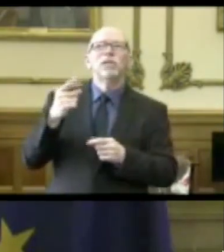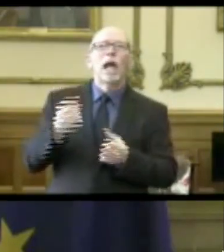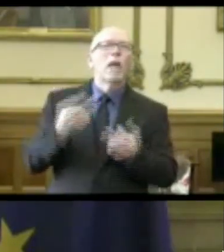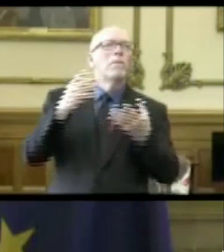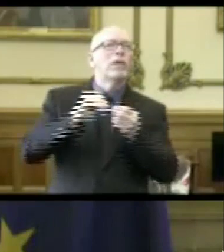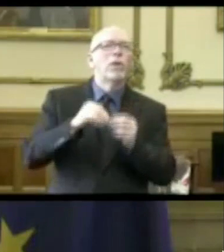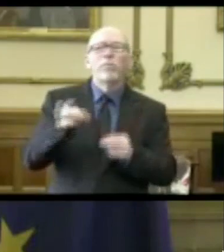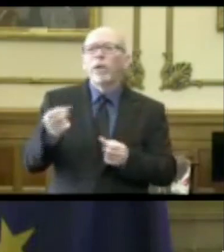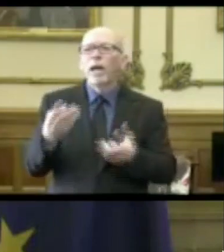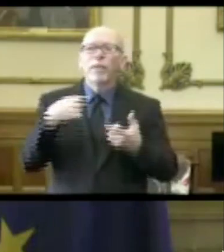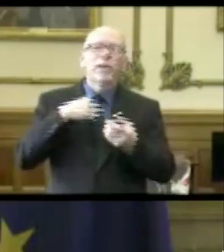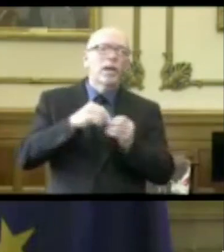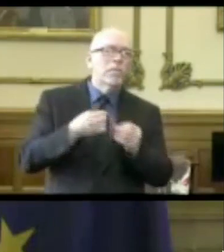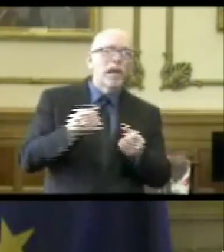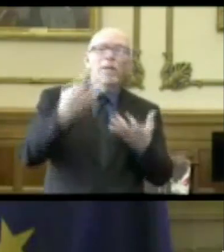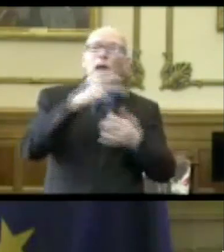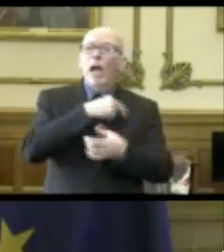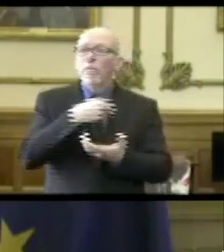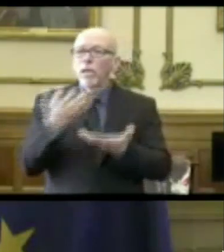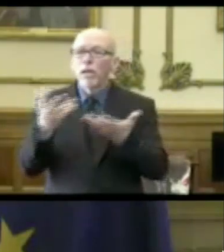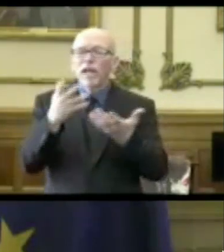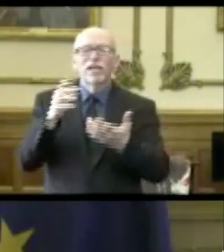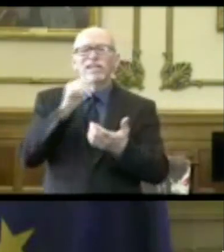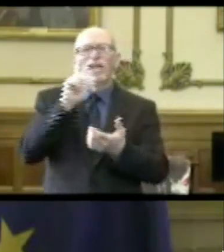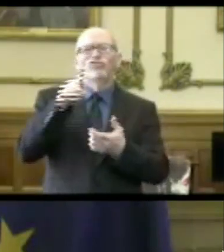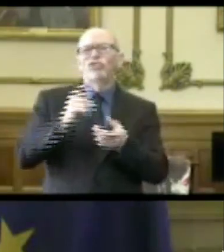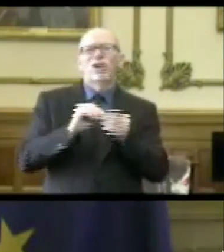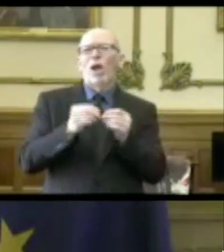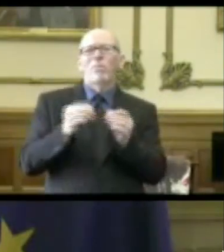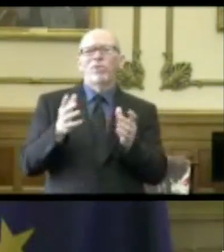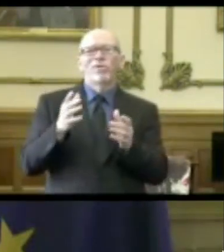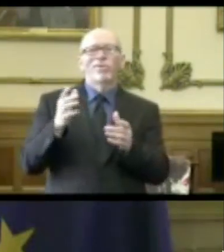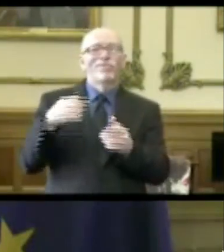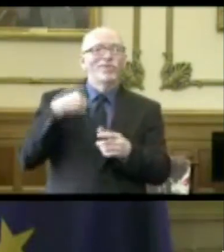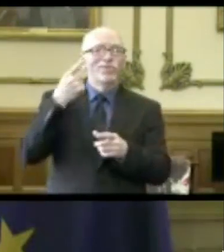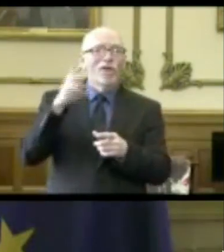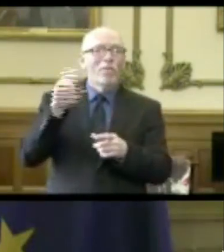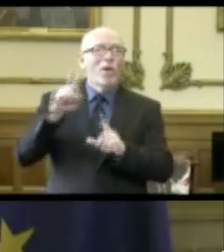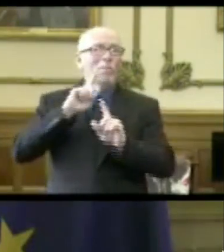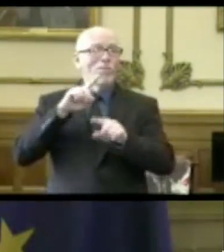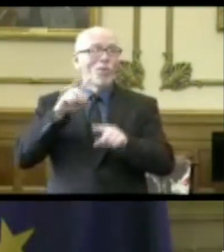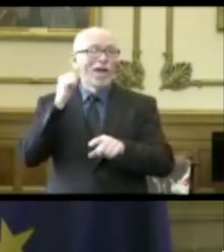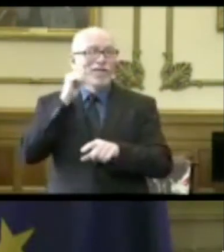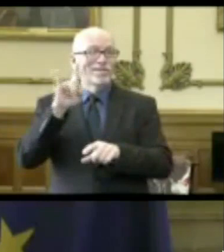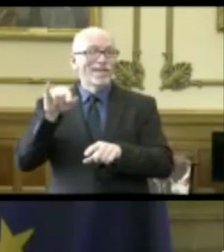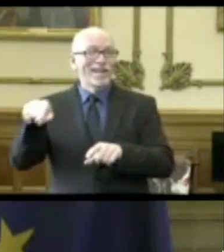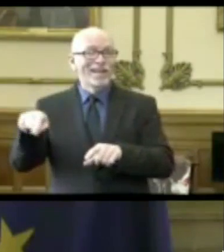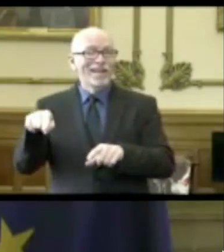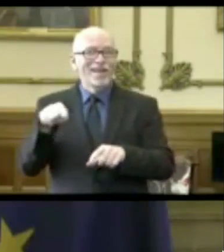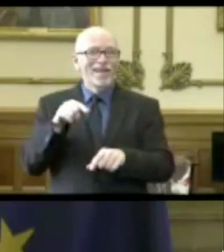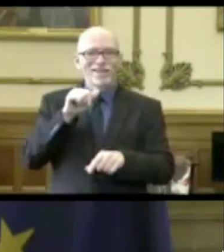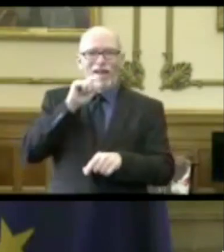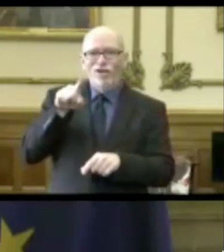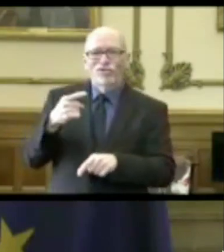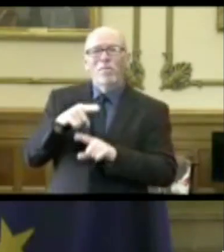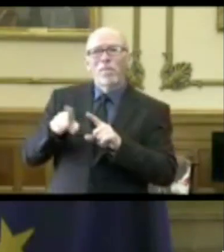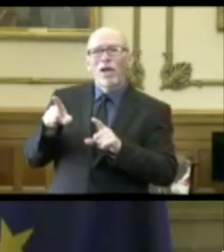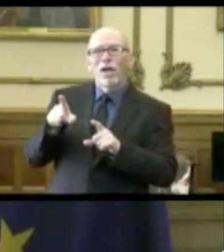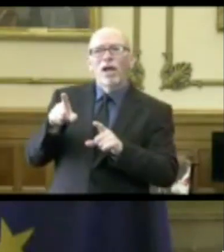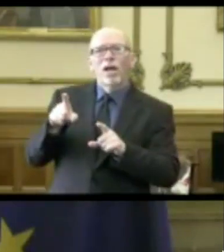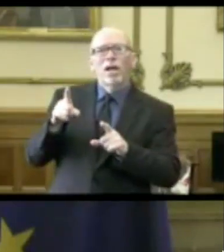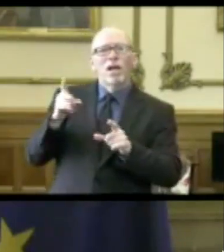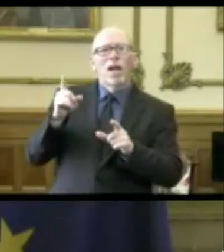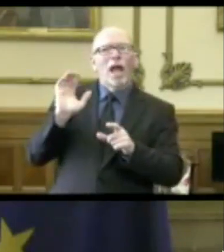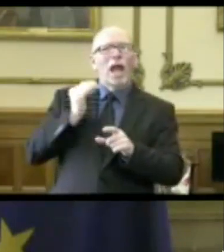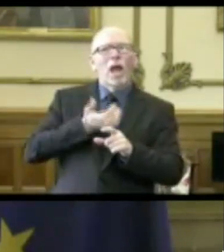is, hospital rate, know, all the numbers that we're looking at that you hear Dr. Box report on every single day. But then what are